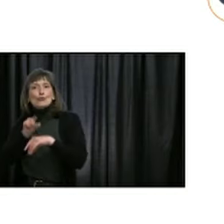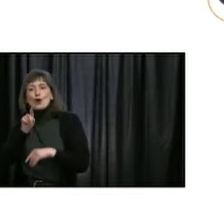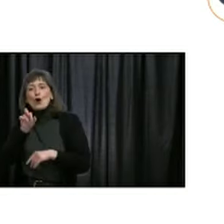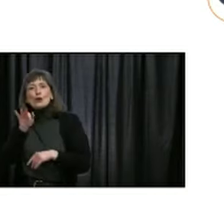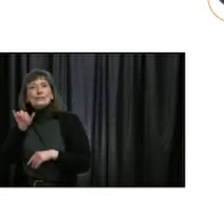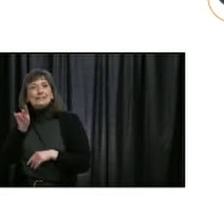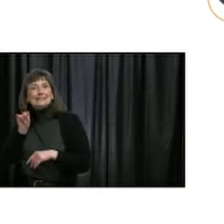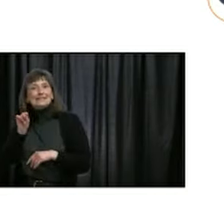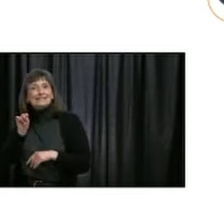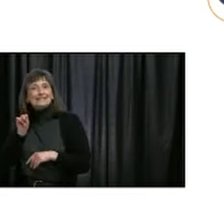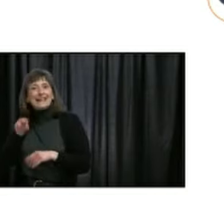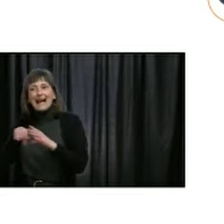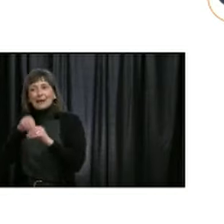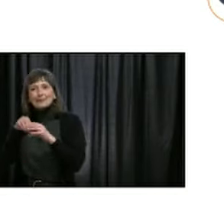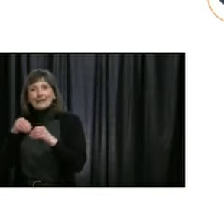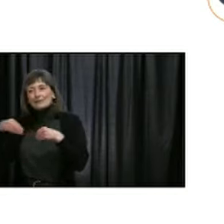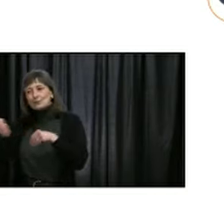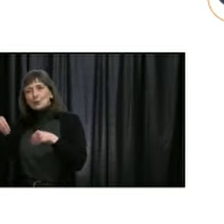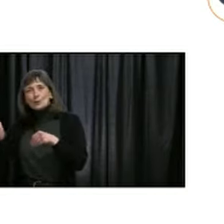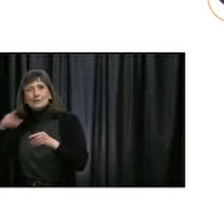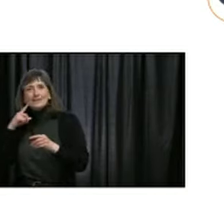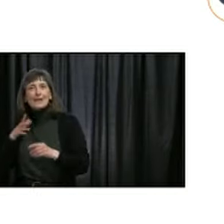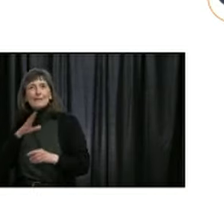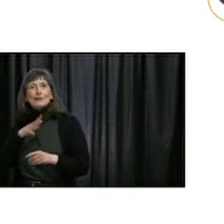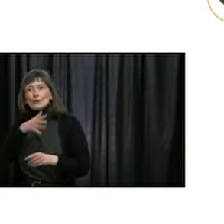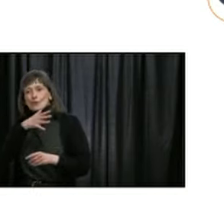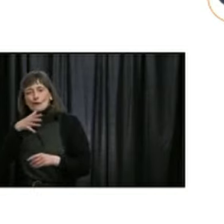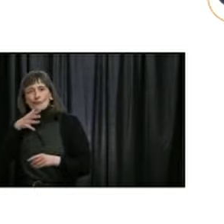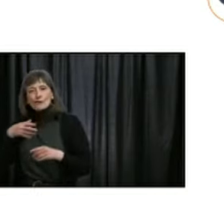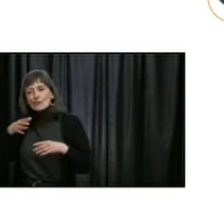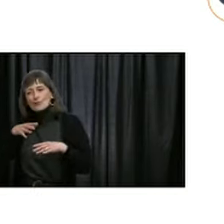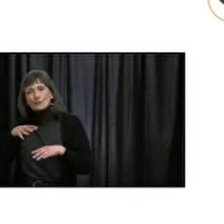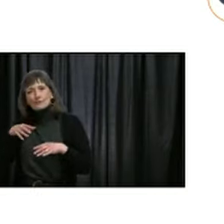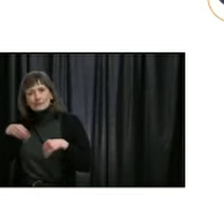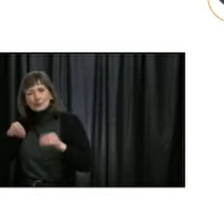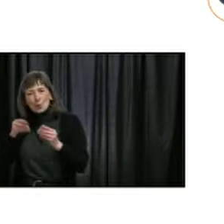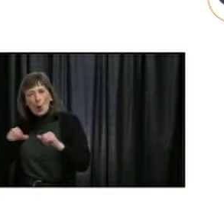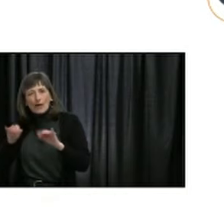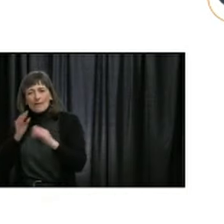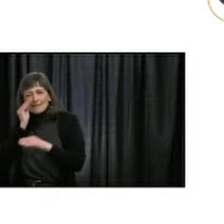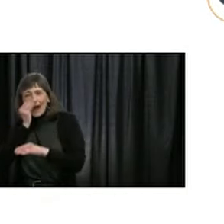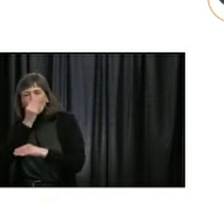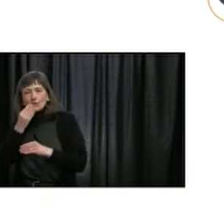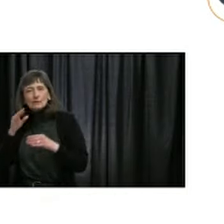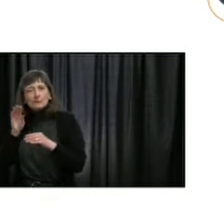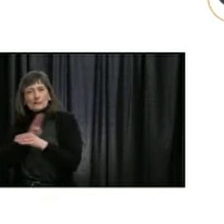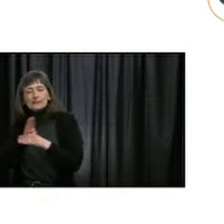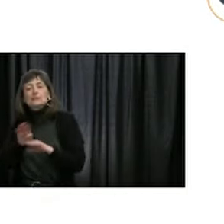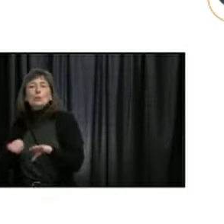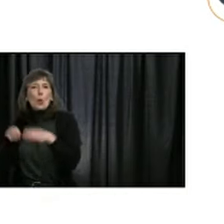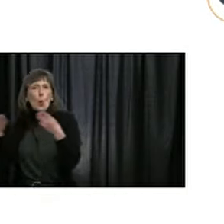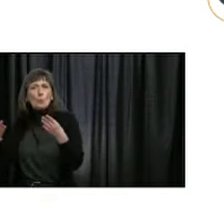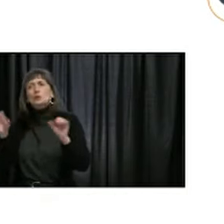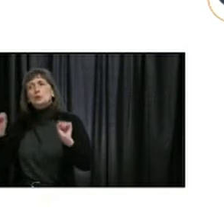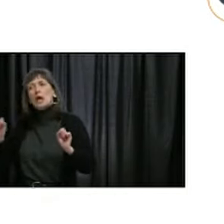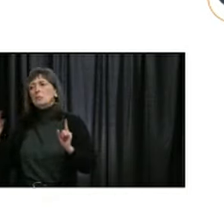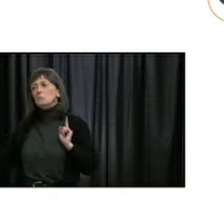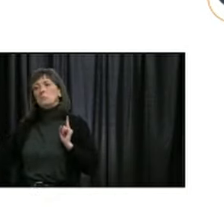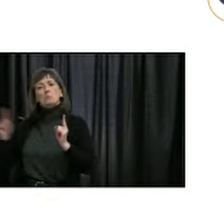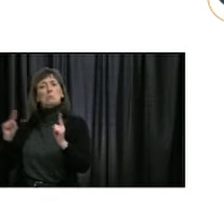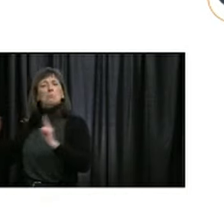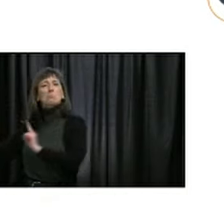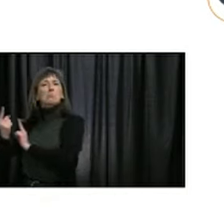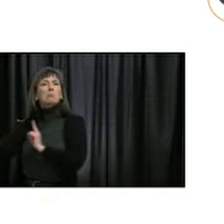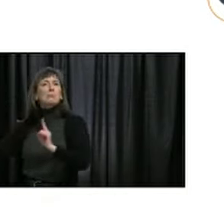of some medical procedures in the regional health authorities will be considered. We will not be aligning them here in our public health report. We